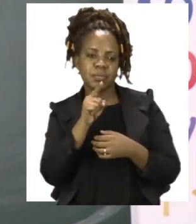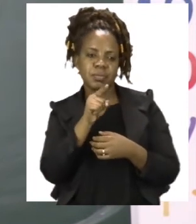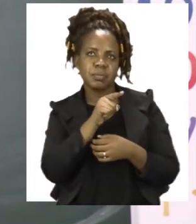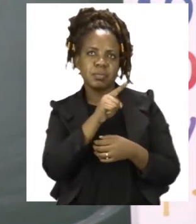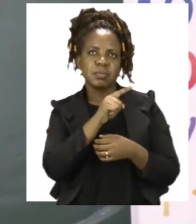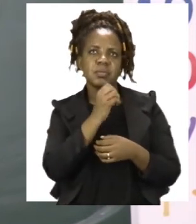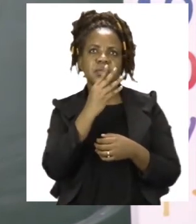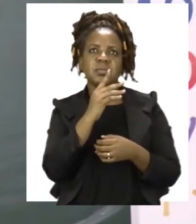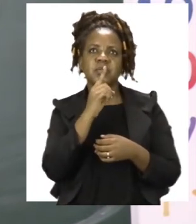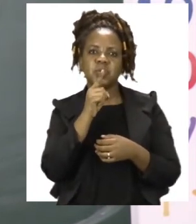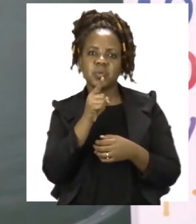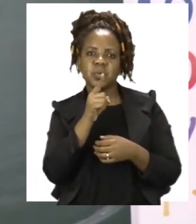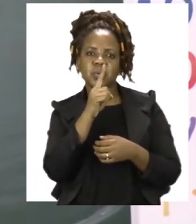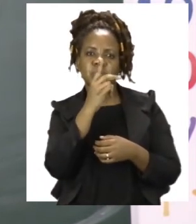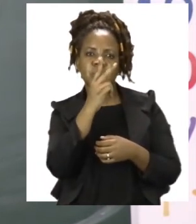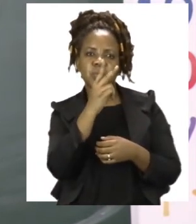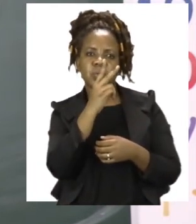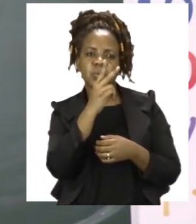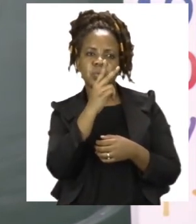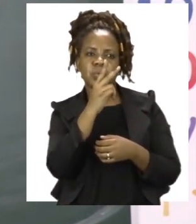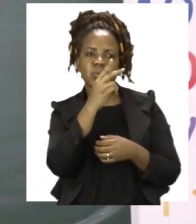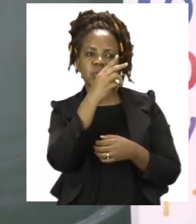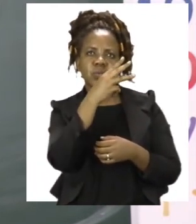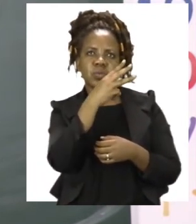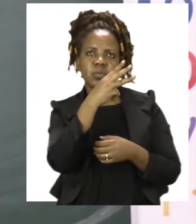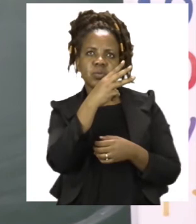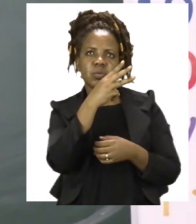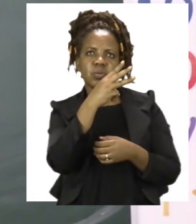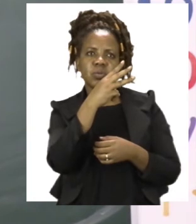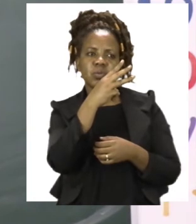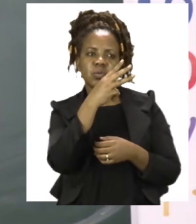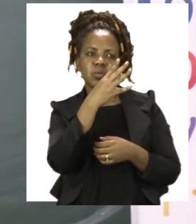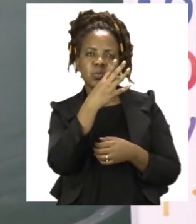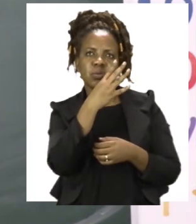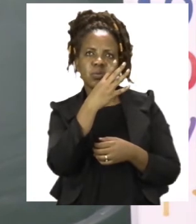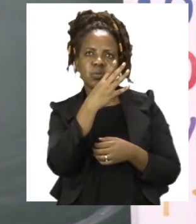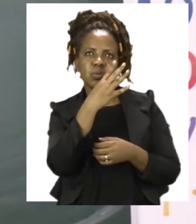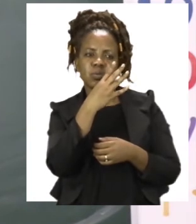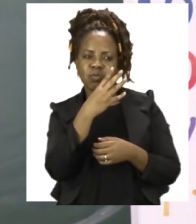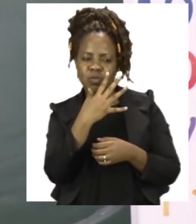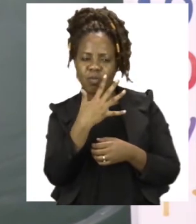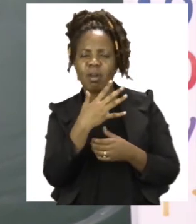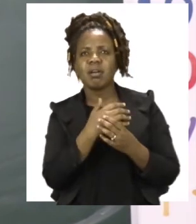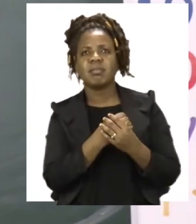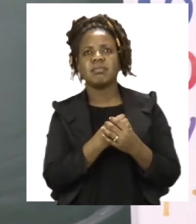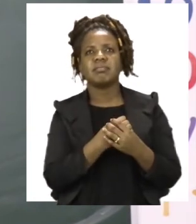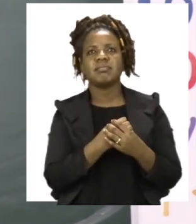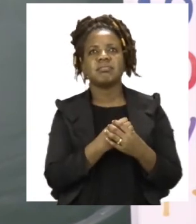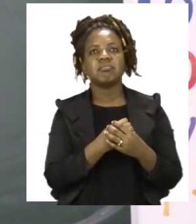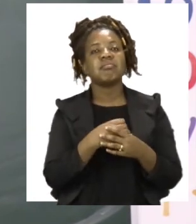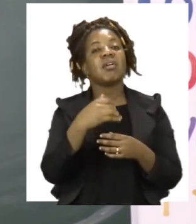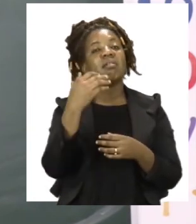One, two, three, four, five. There are